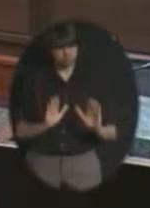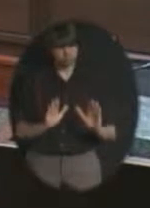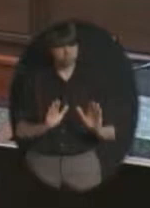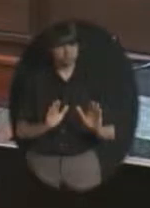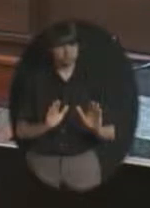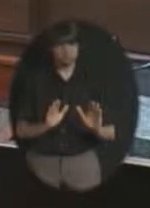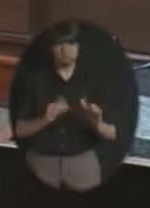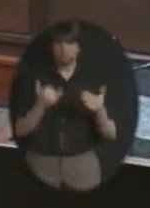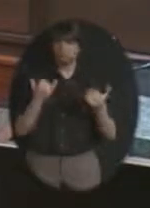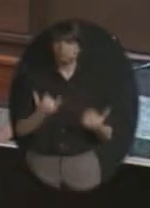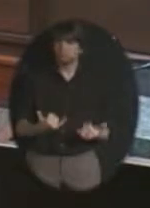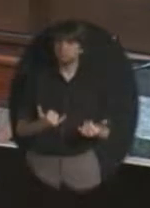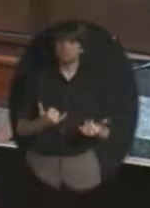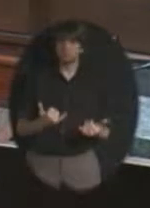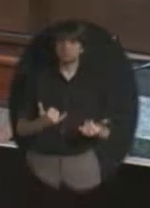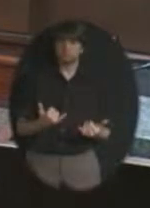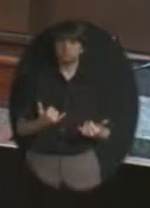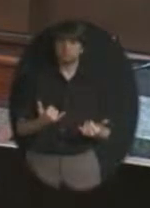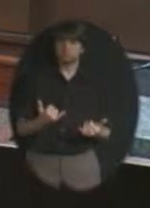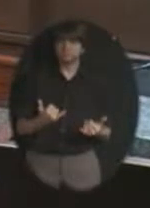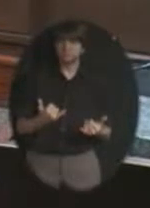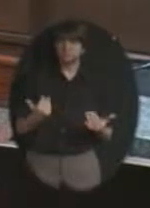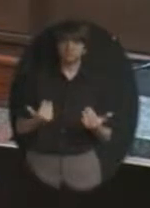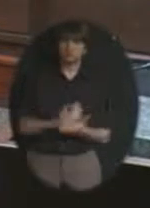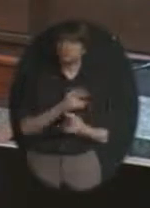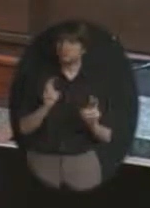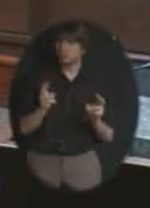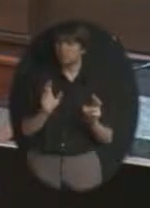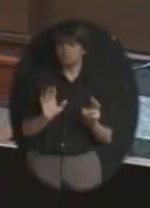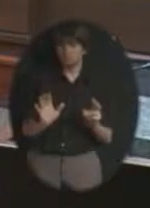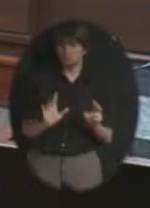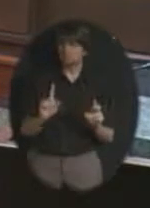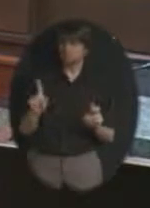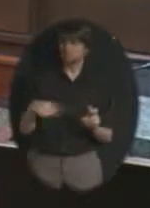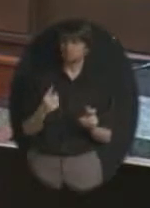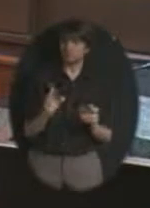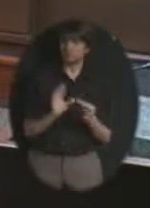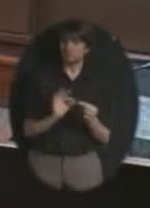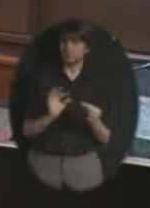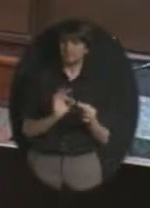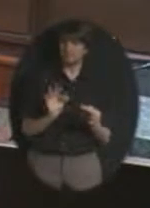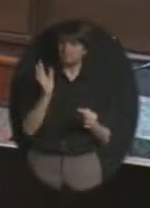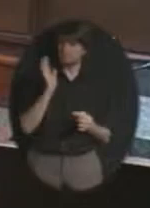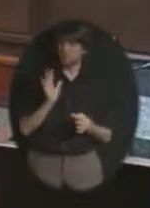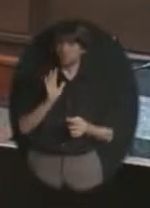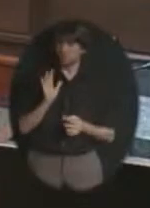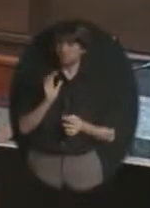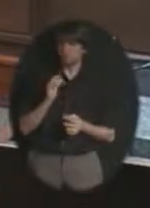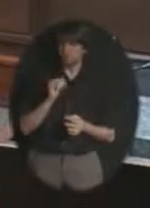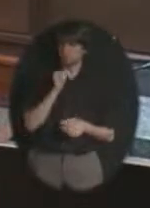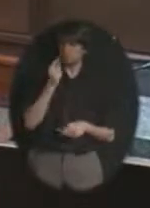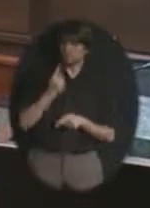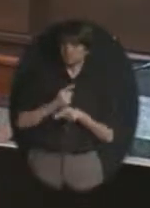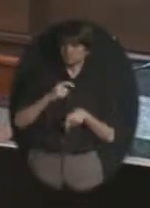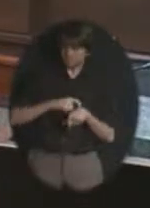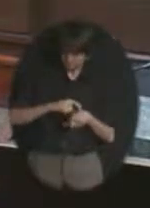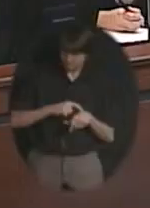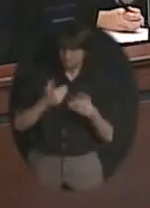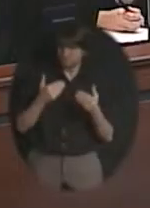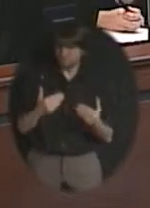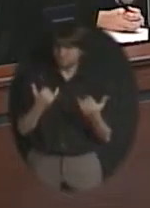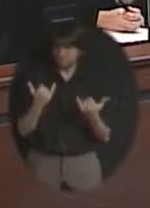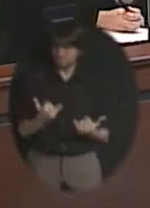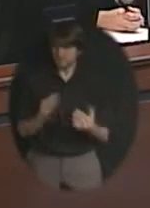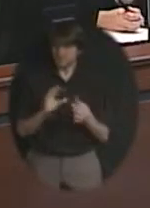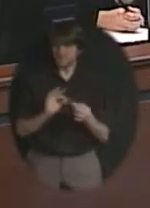necessarily a a topic for discussion but just a comment I didn't think it was a time to do it before but I wish there's some